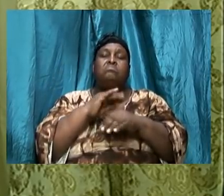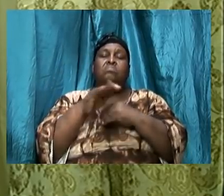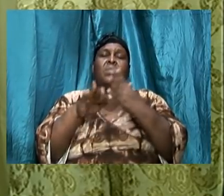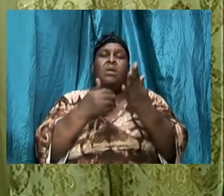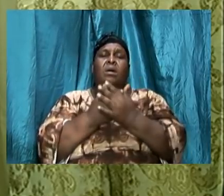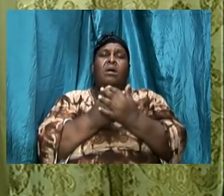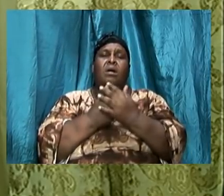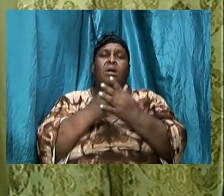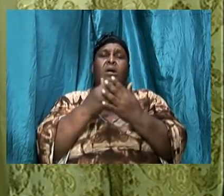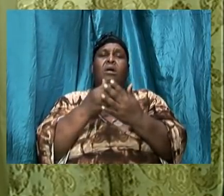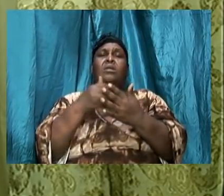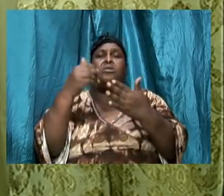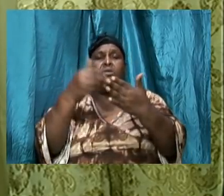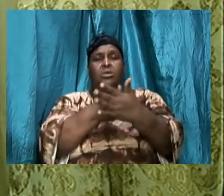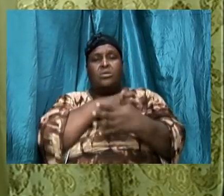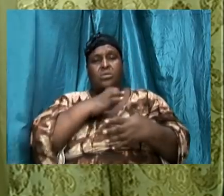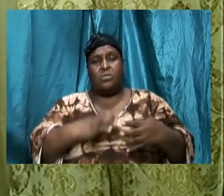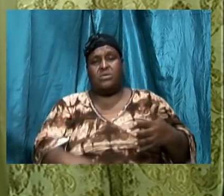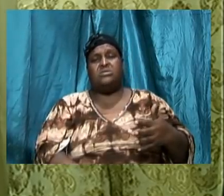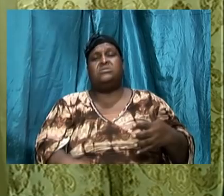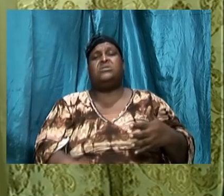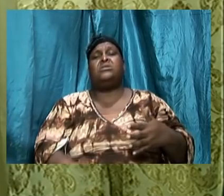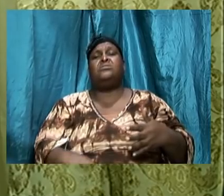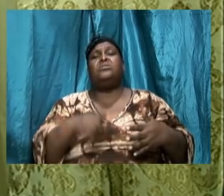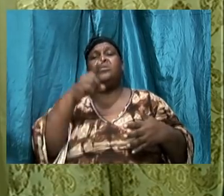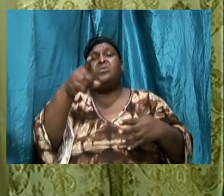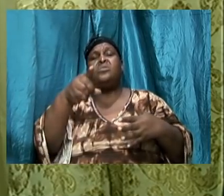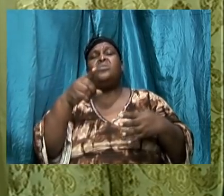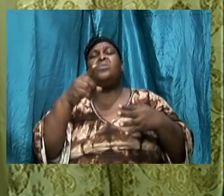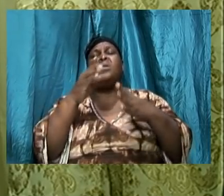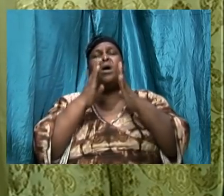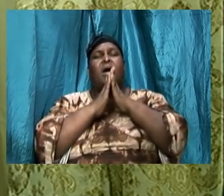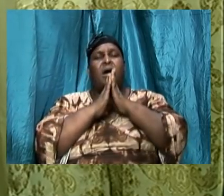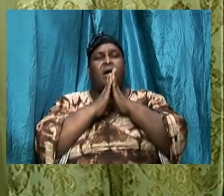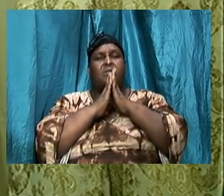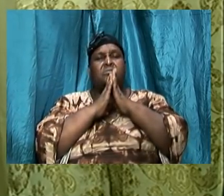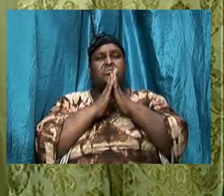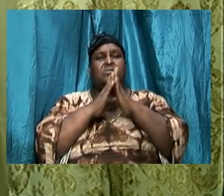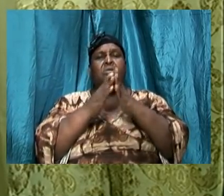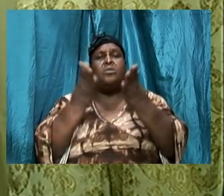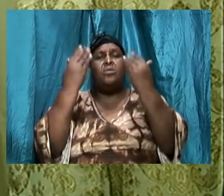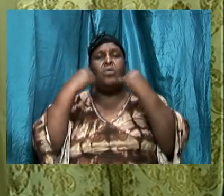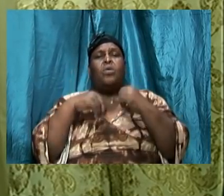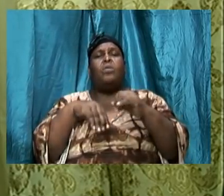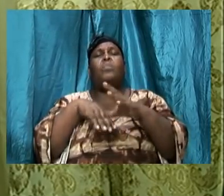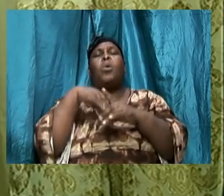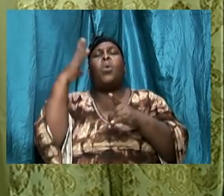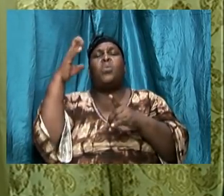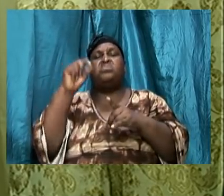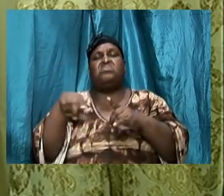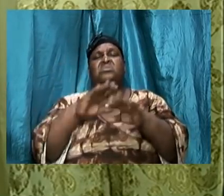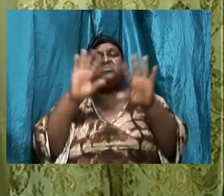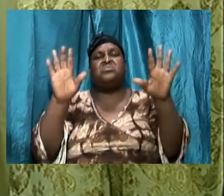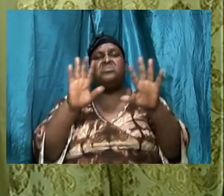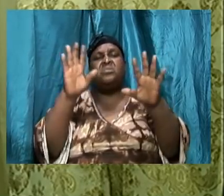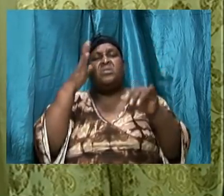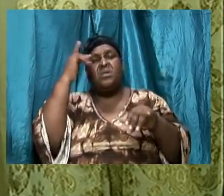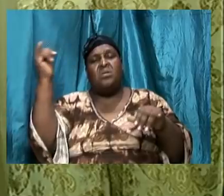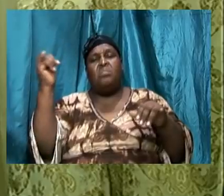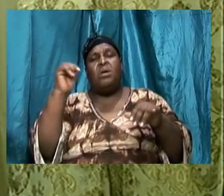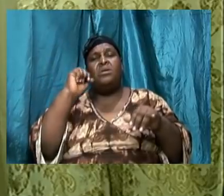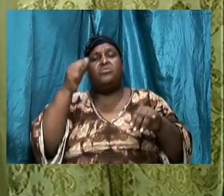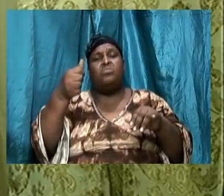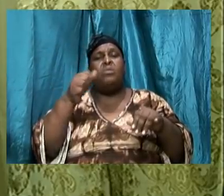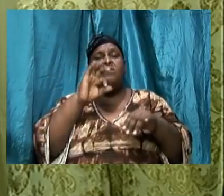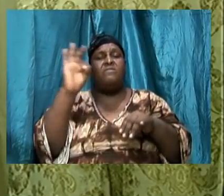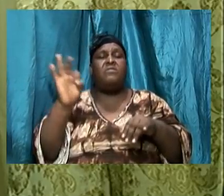new converts you are asked to be out this Sunday and by tomorrow or Friday we will